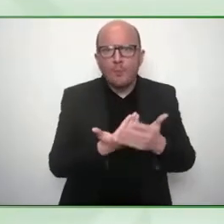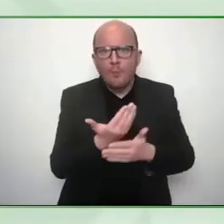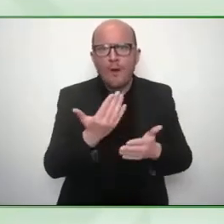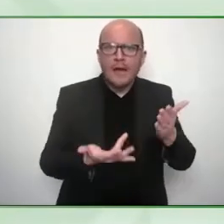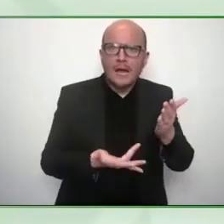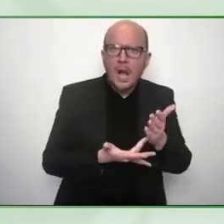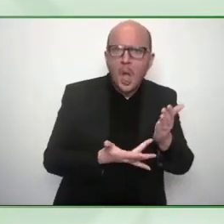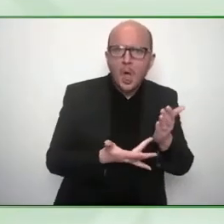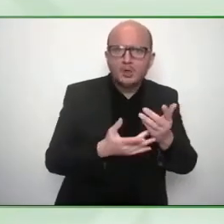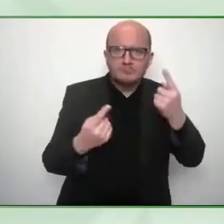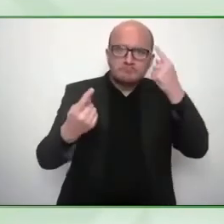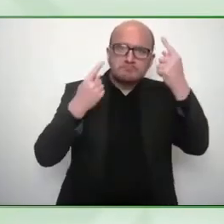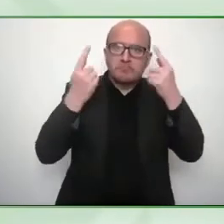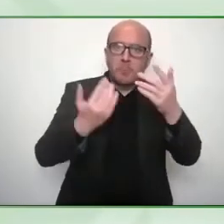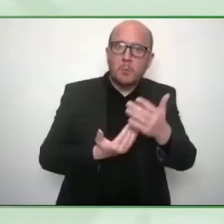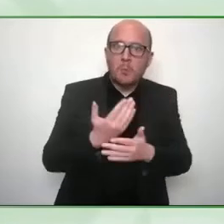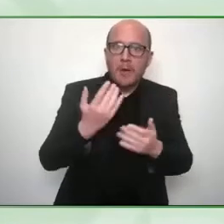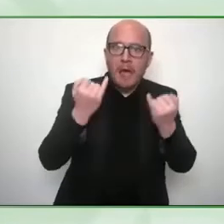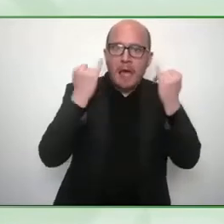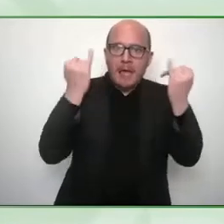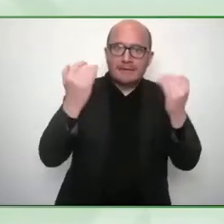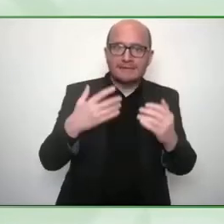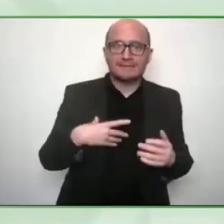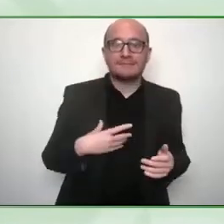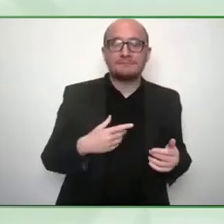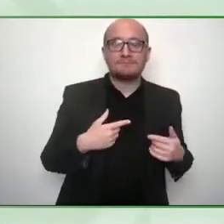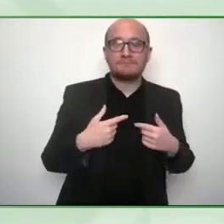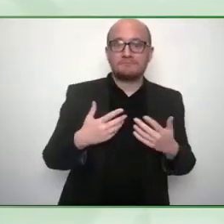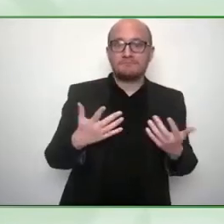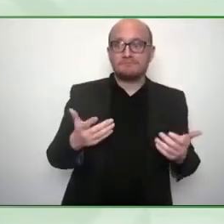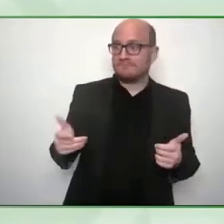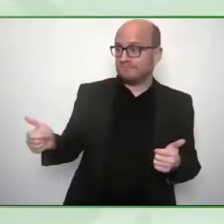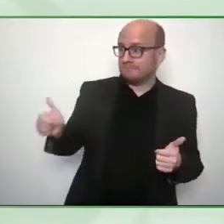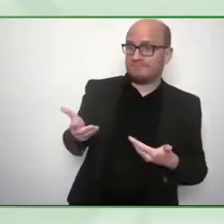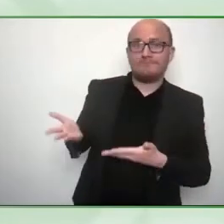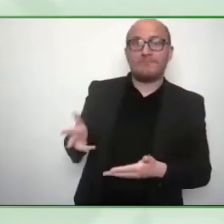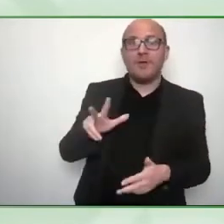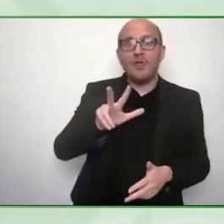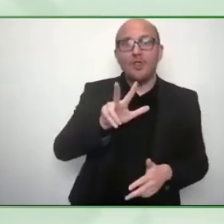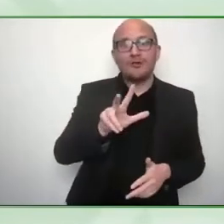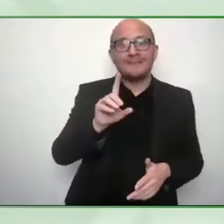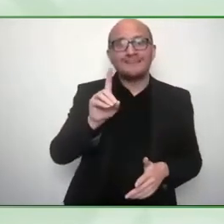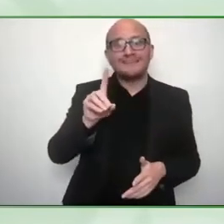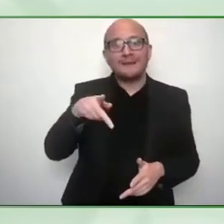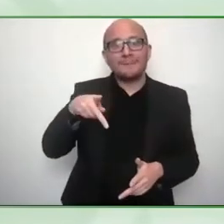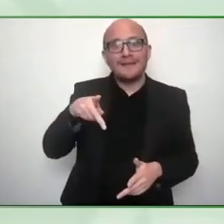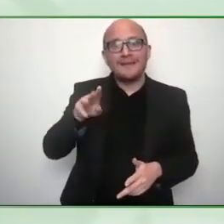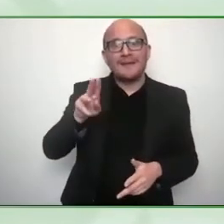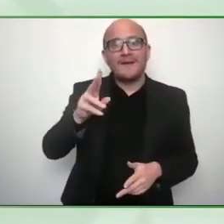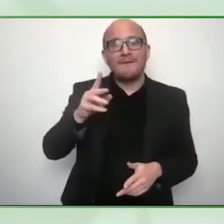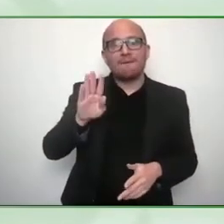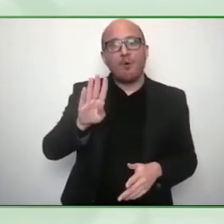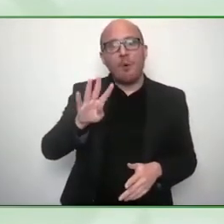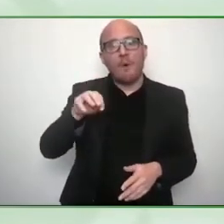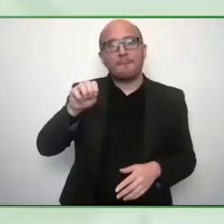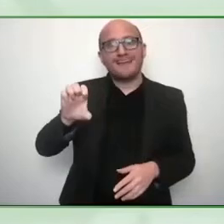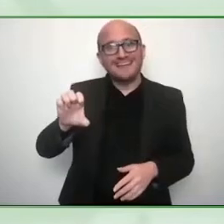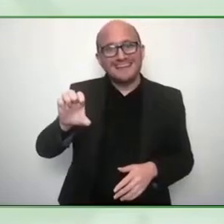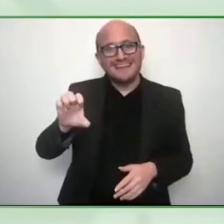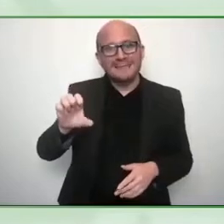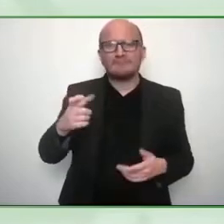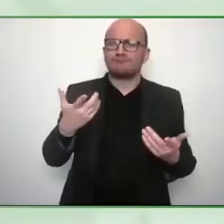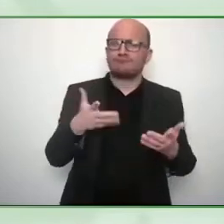joined by the team from 3DP for me today just a quick one my name is Hector I'm a white middle-aged male with a